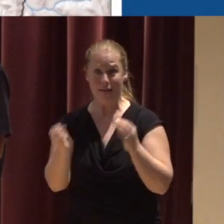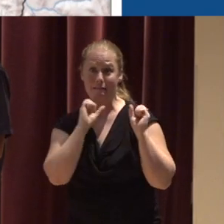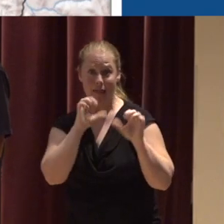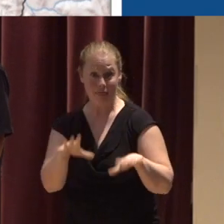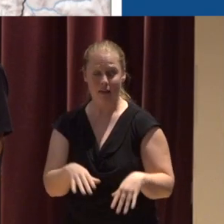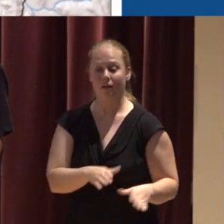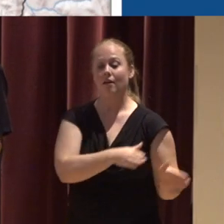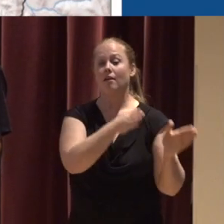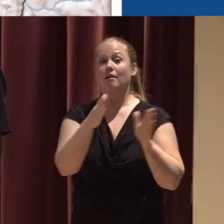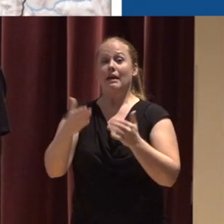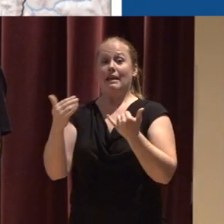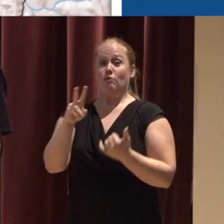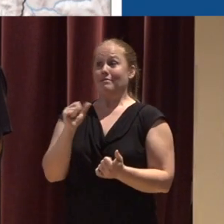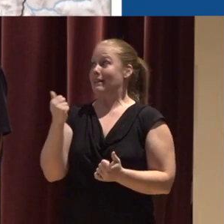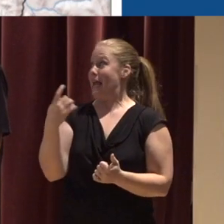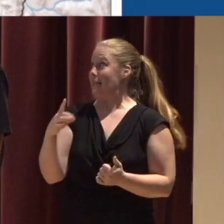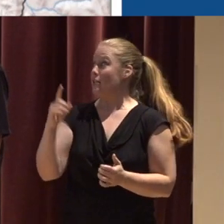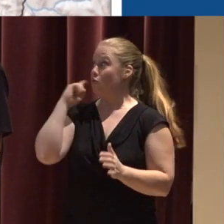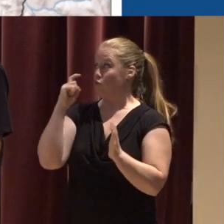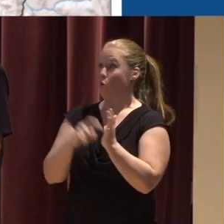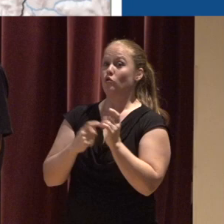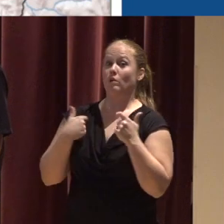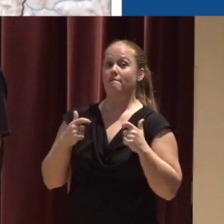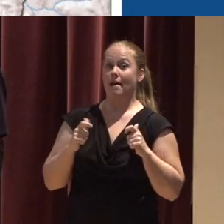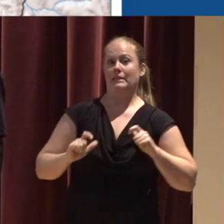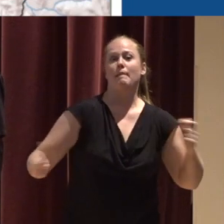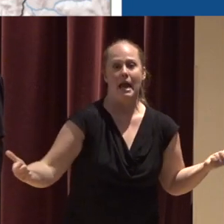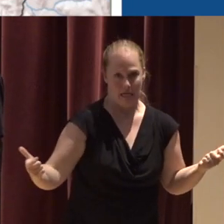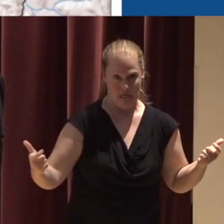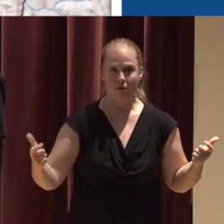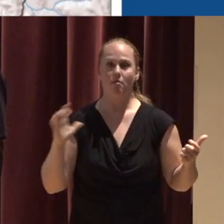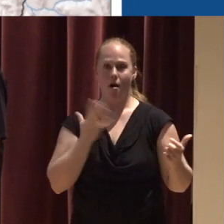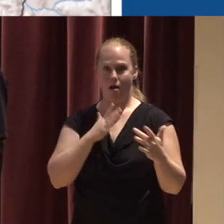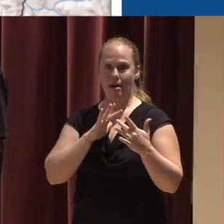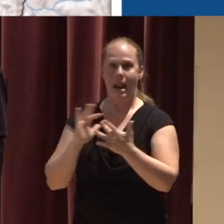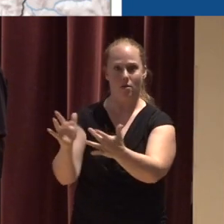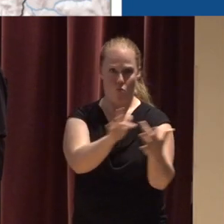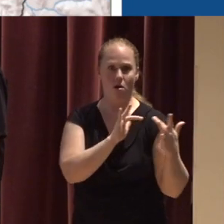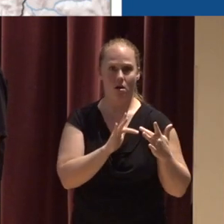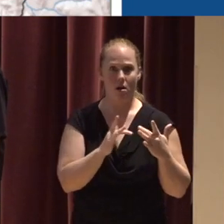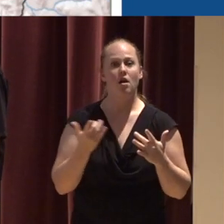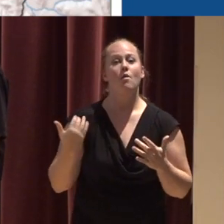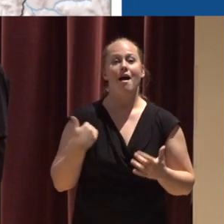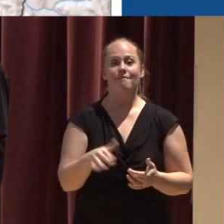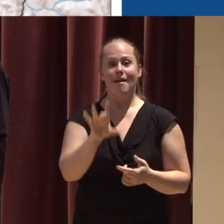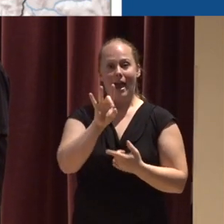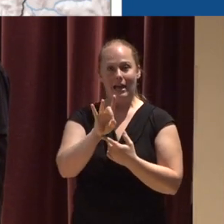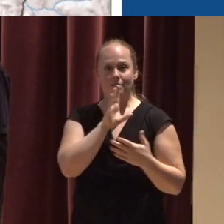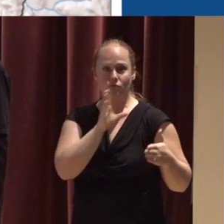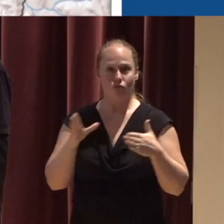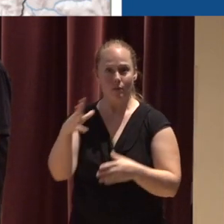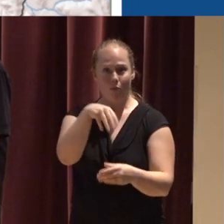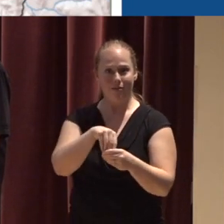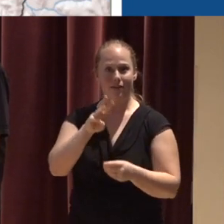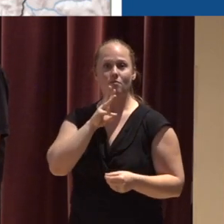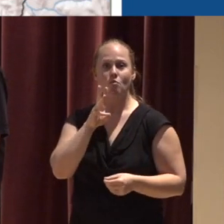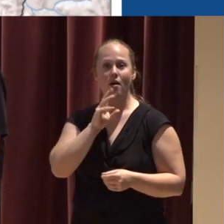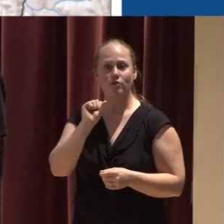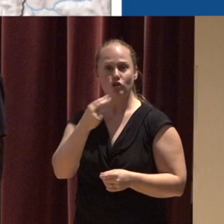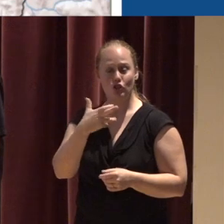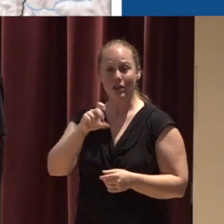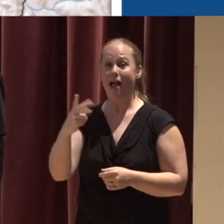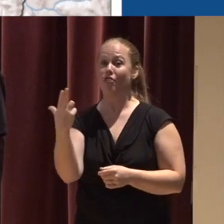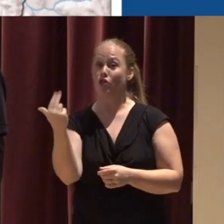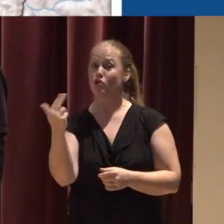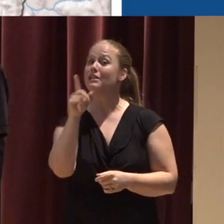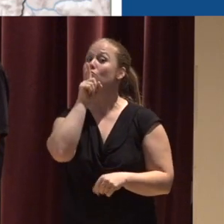You can see that our network has really expanded substantially We now have eight stream gauges within the watershed As well as 13 real